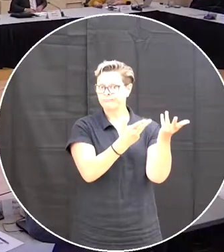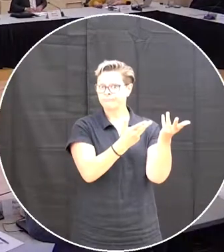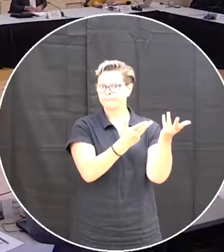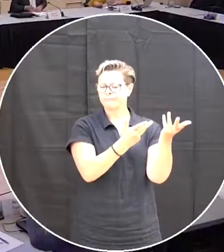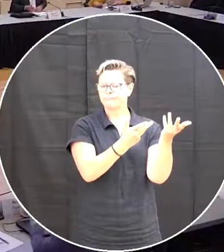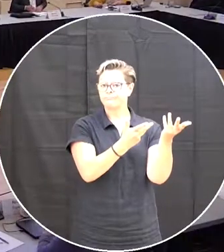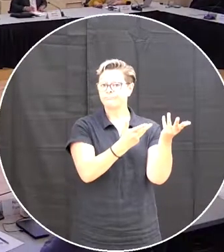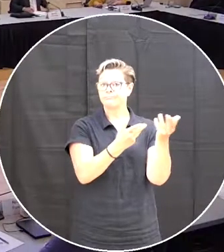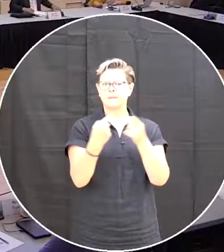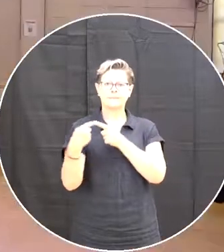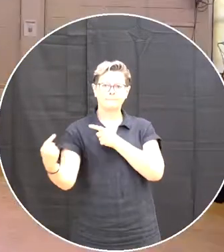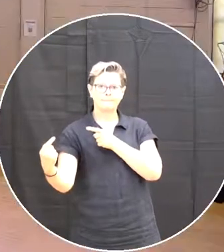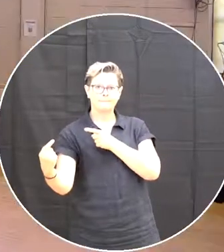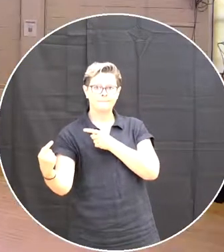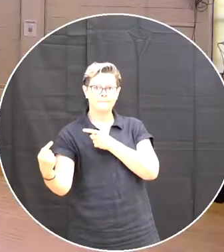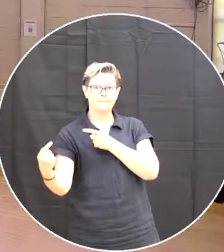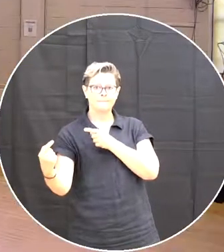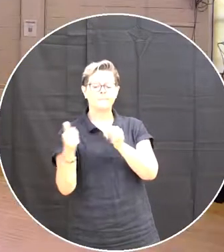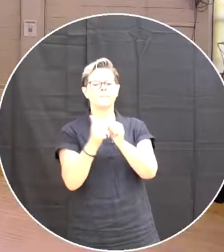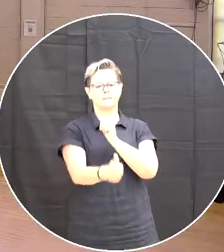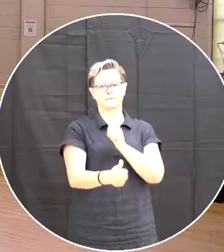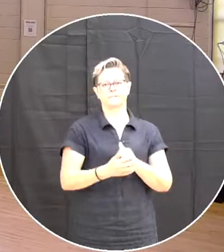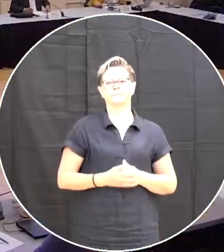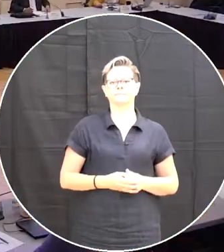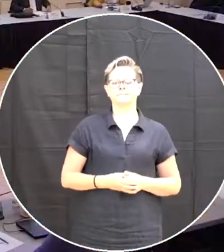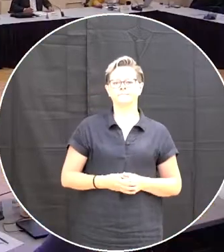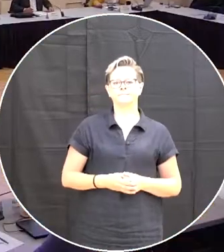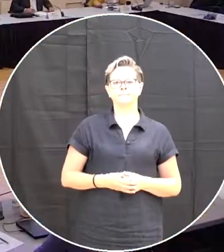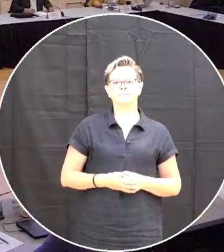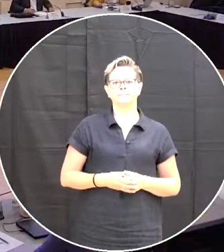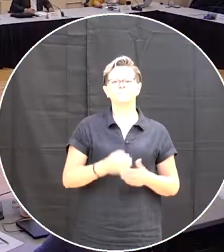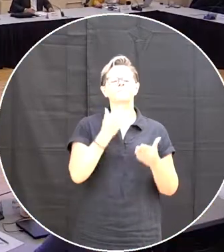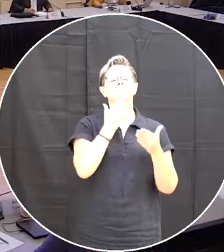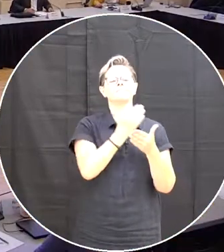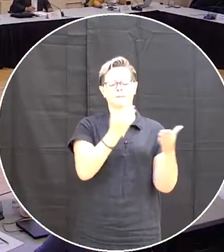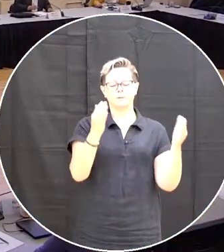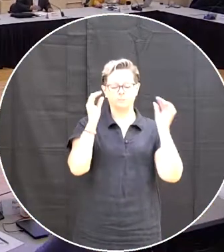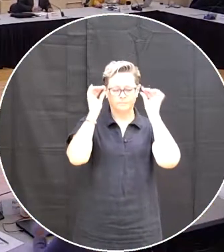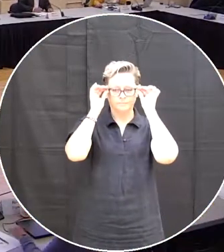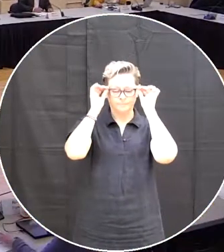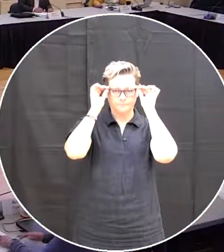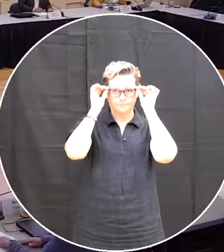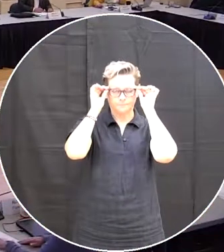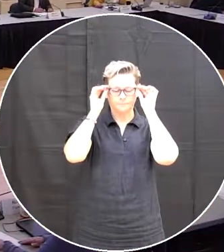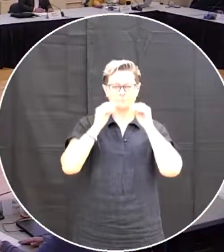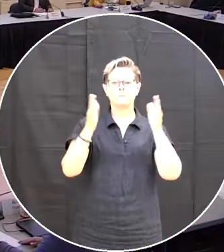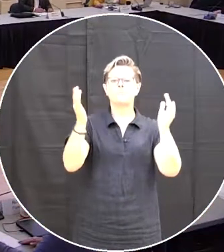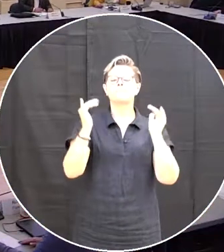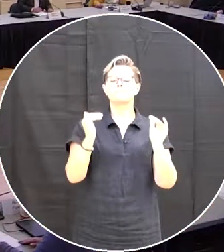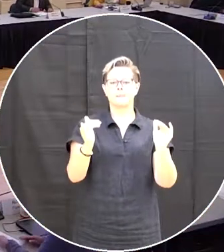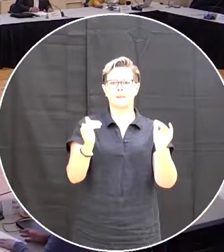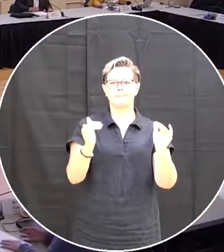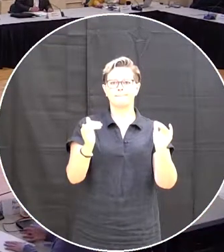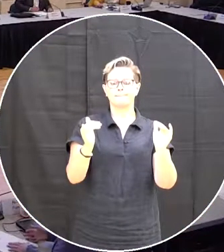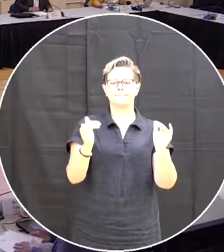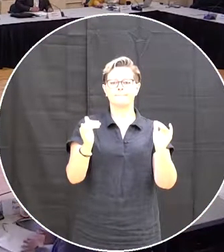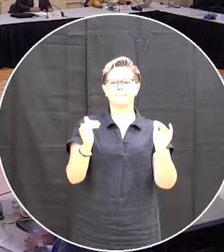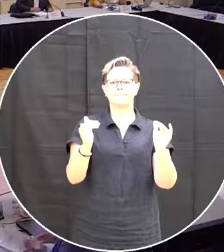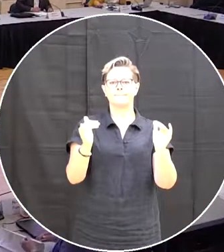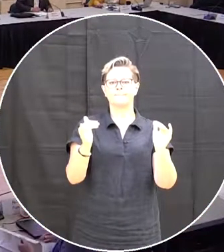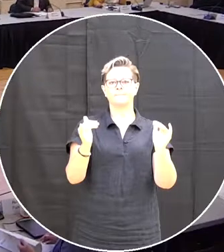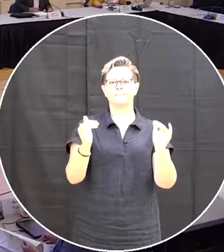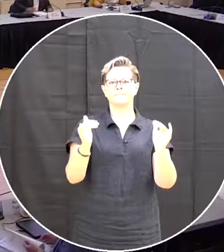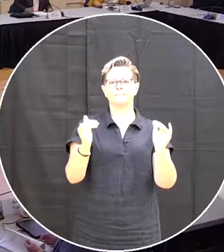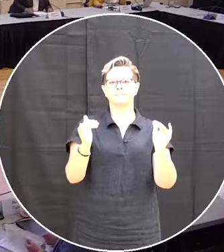those against motion carries thank you very much for that the next uh component is the uh